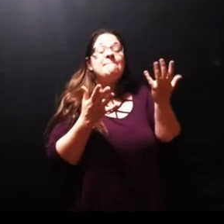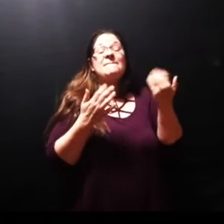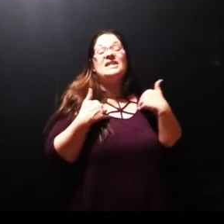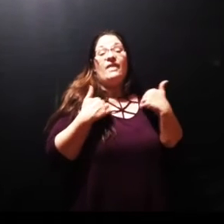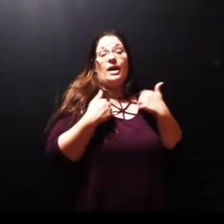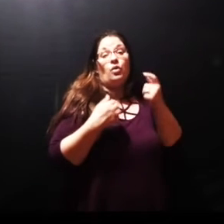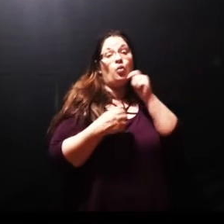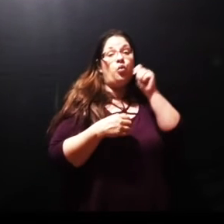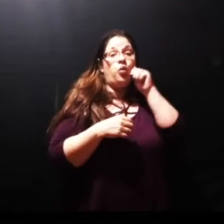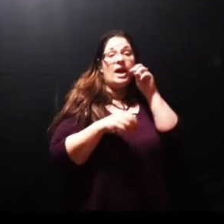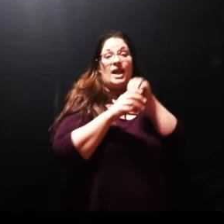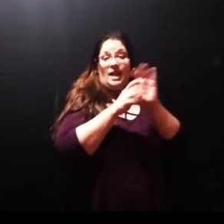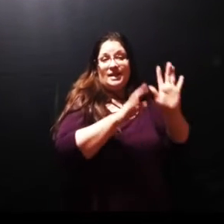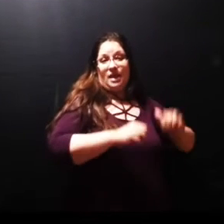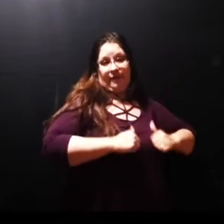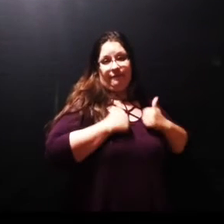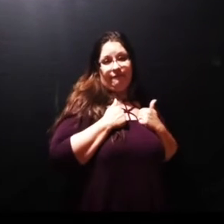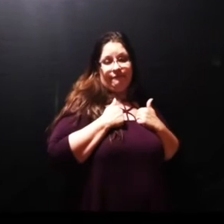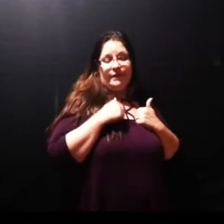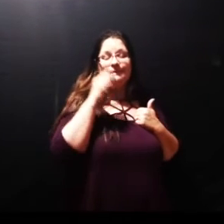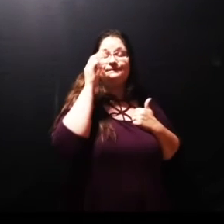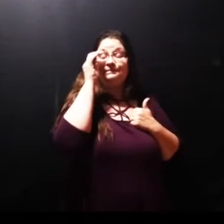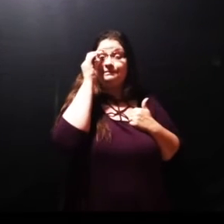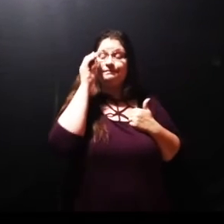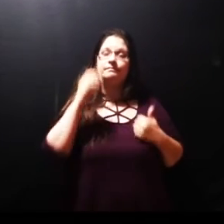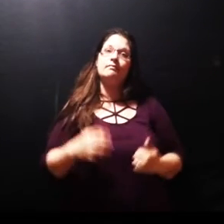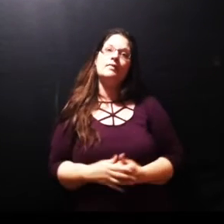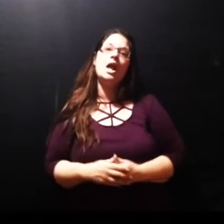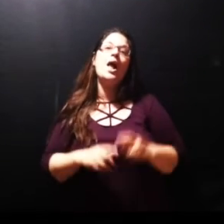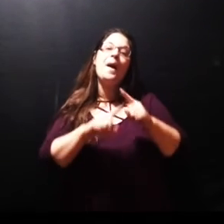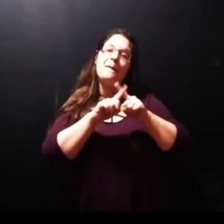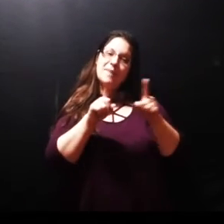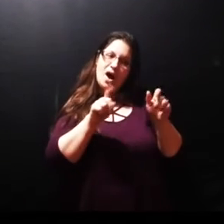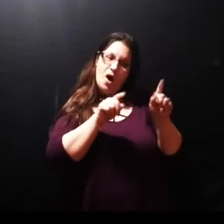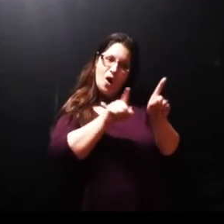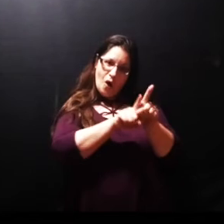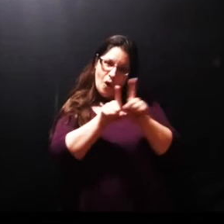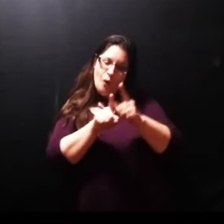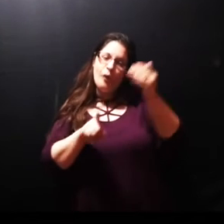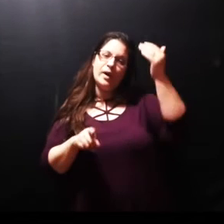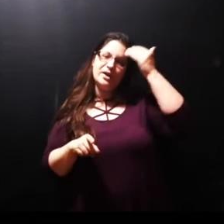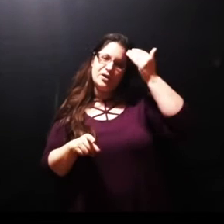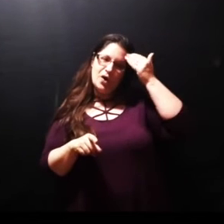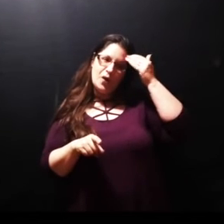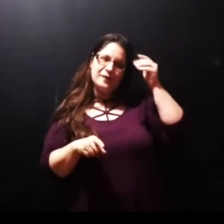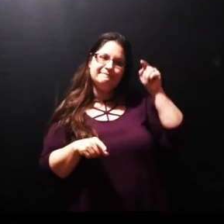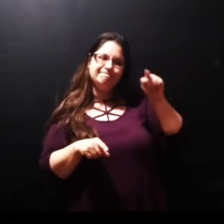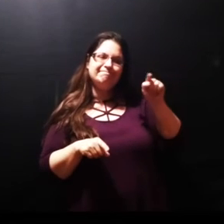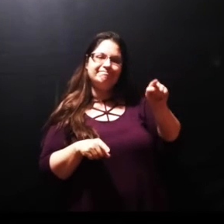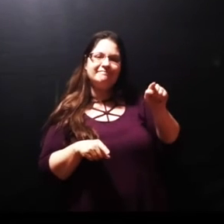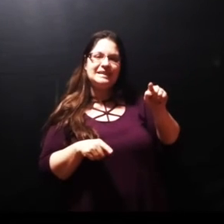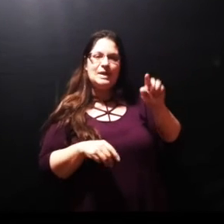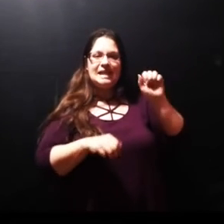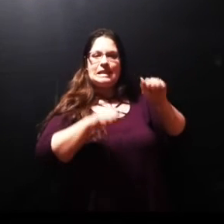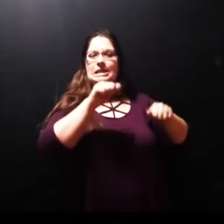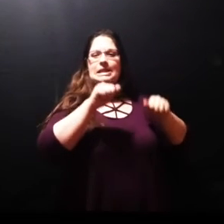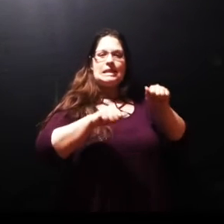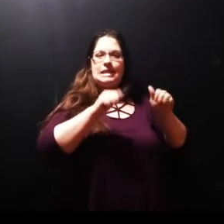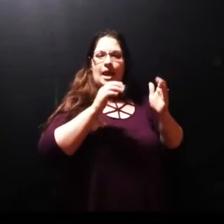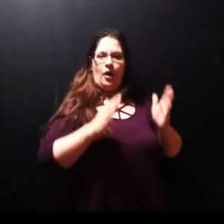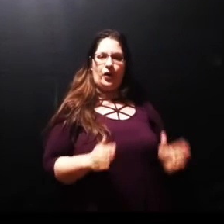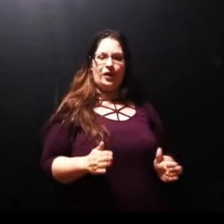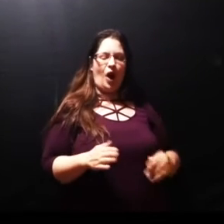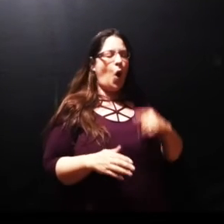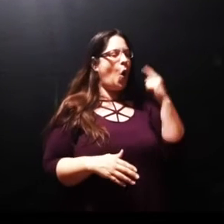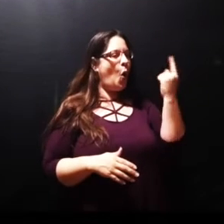but also as you read the word you know that Thomas was the doubter of the group he was the guy